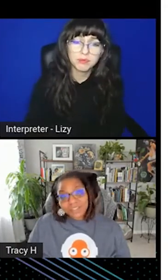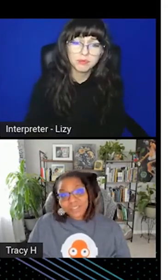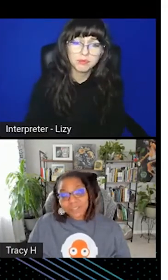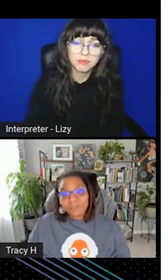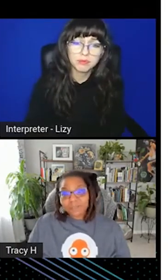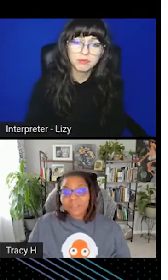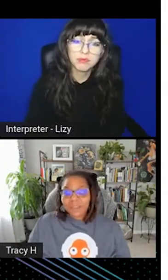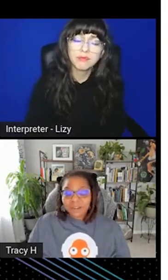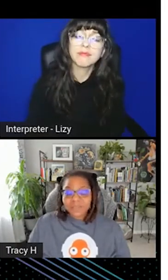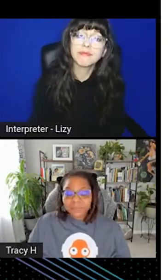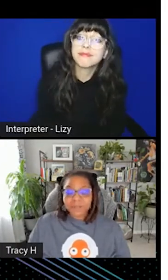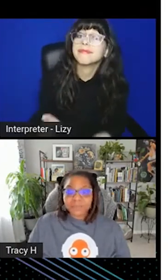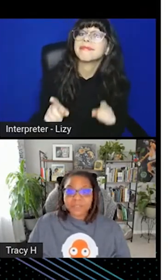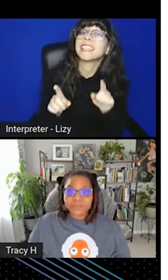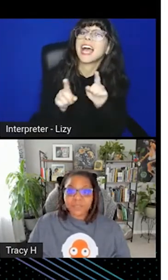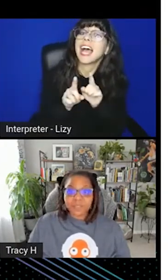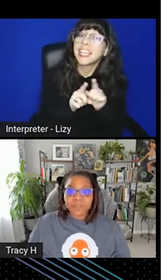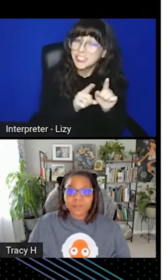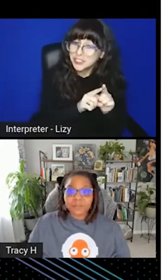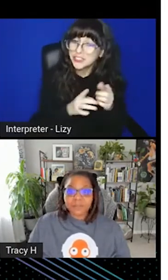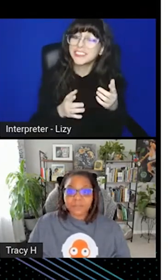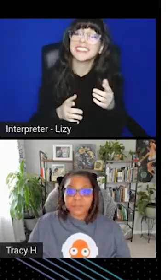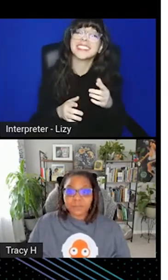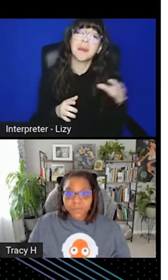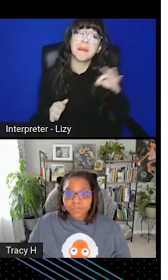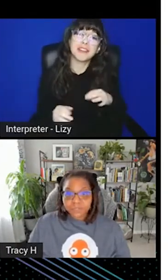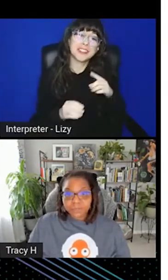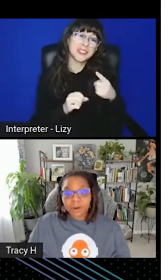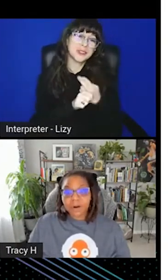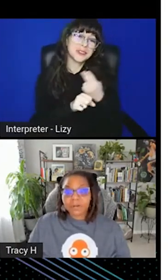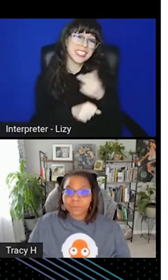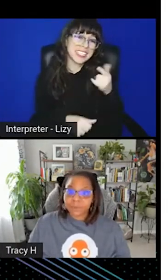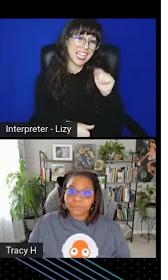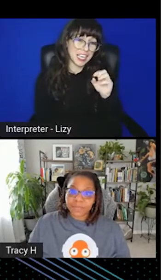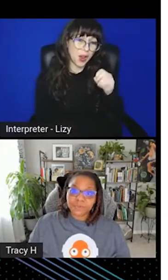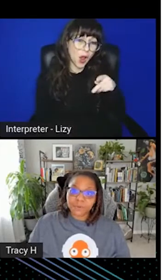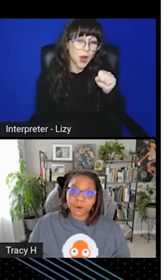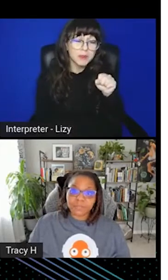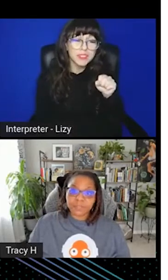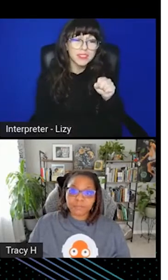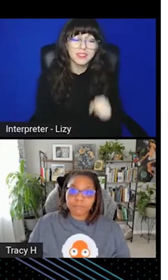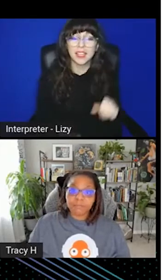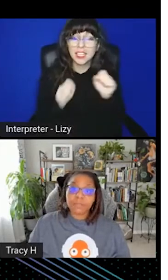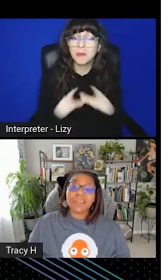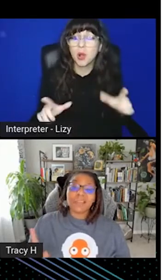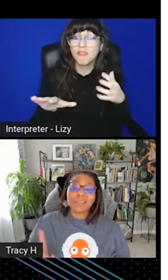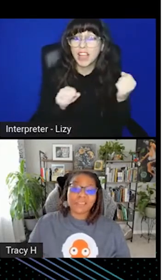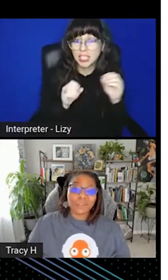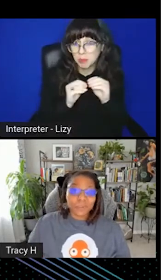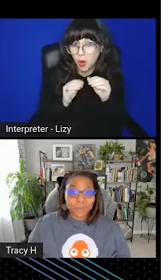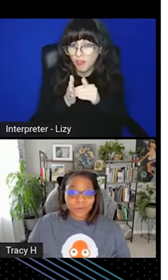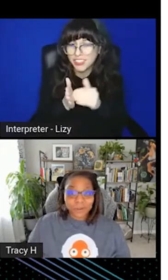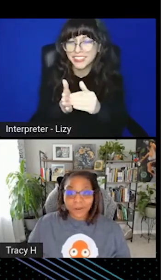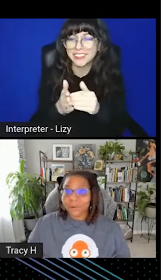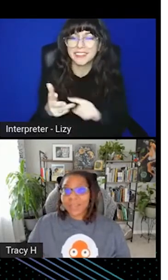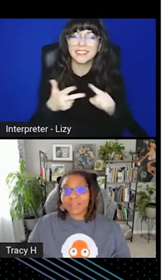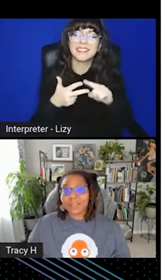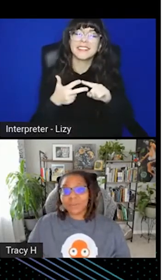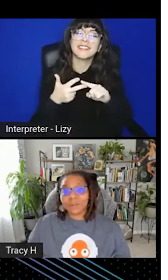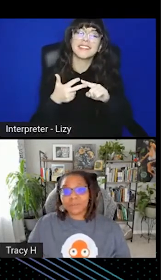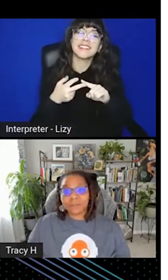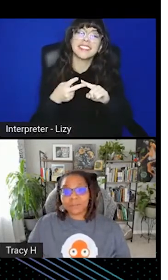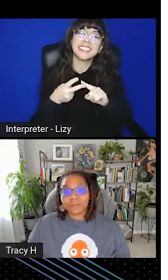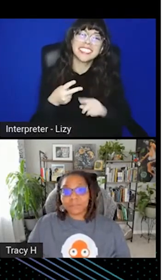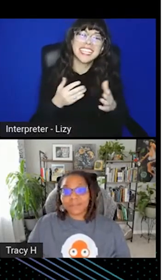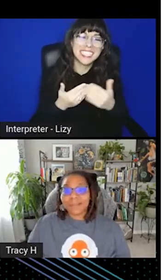Additionally, there are some benefits of using GitOps, which are deploying faster and more often, easier and quicker error handling and